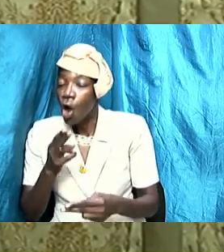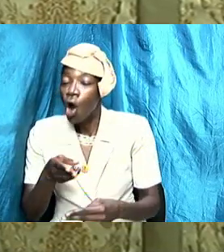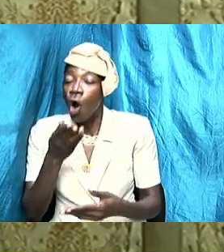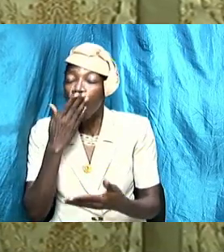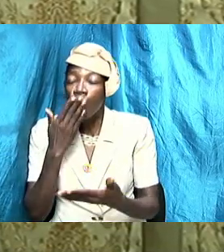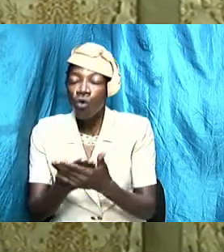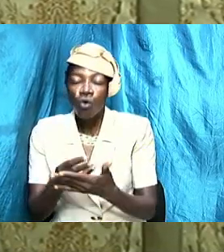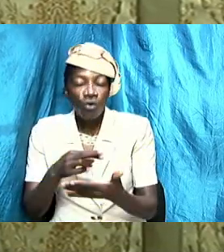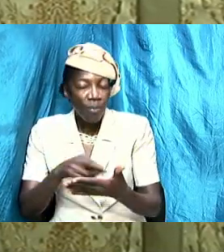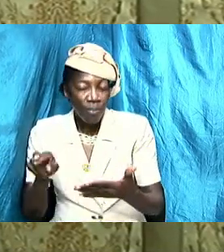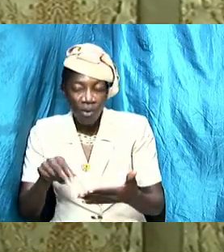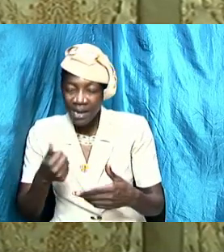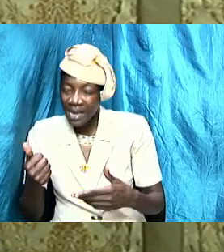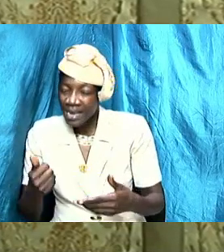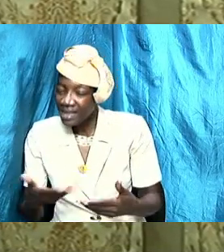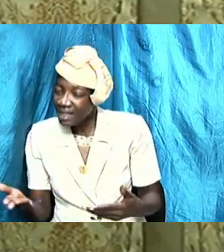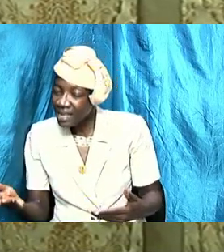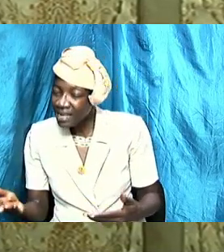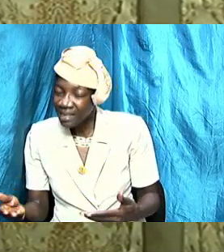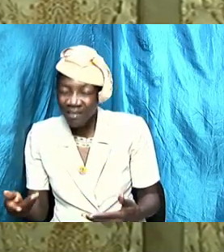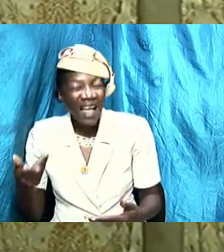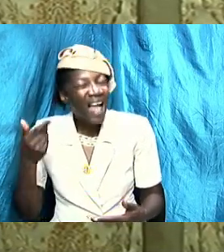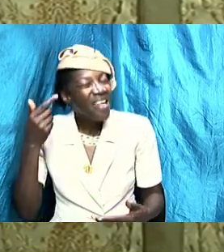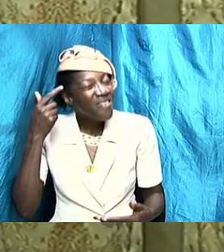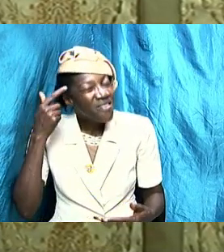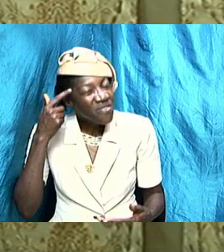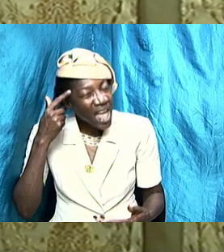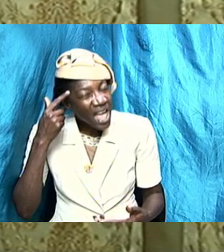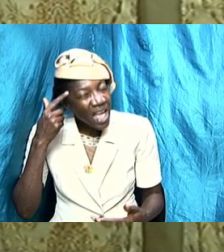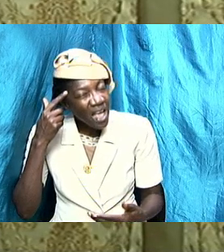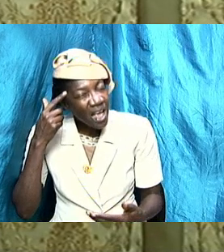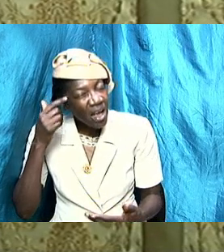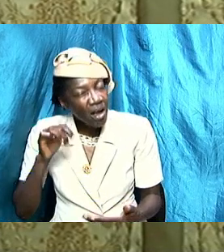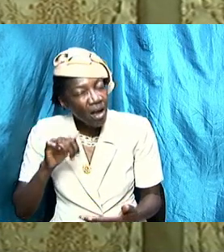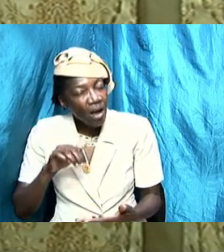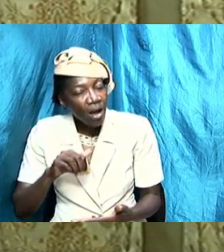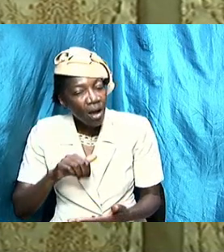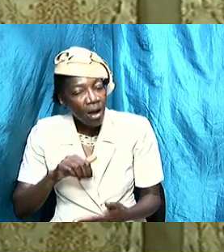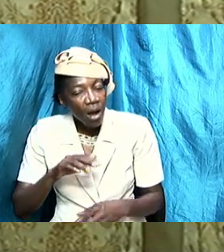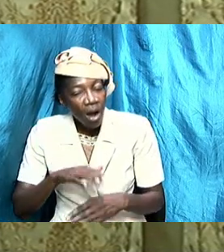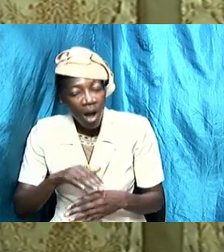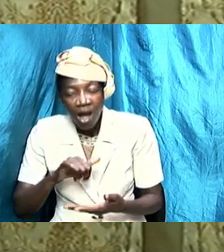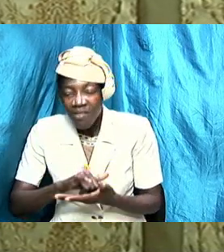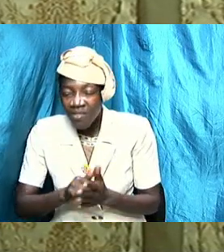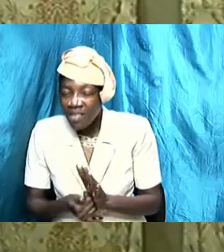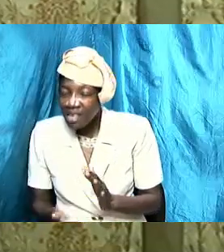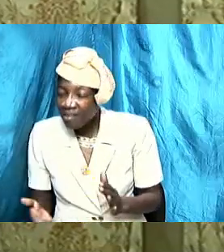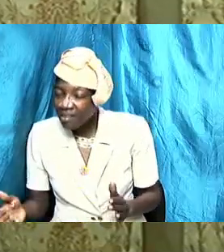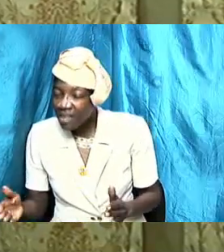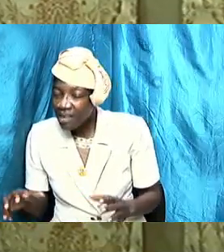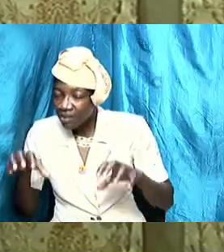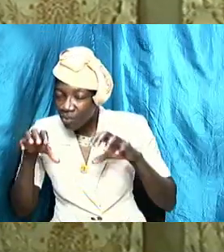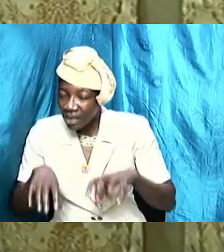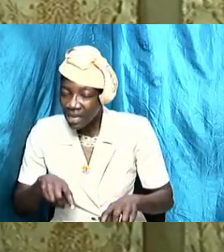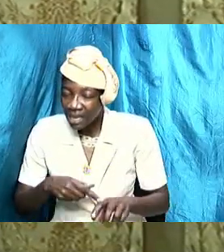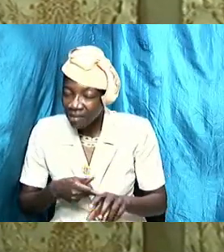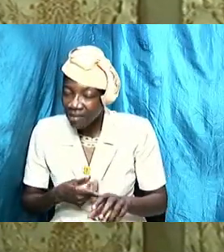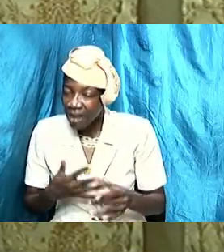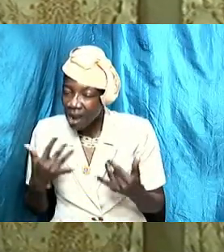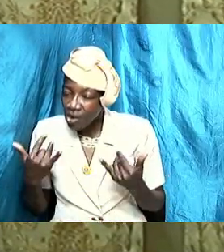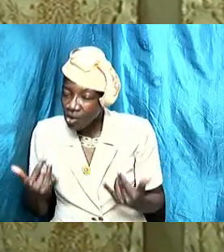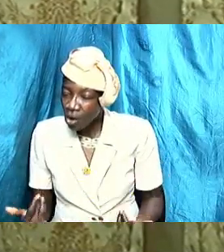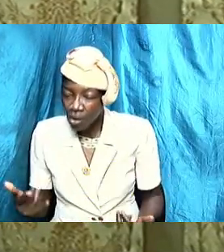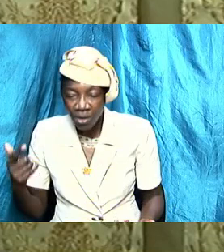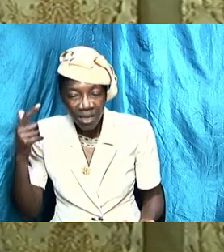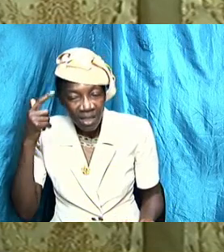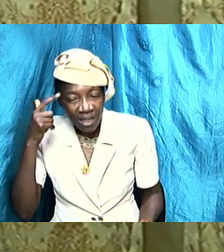or if there be any praise think on these things we can start now to think on